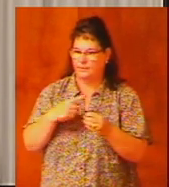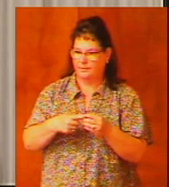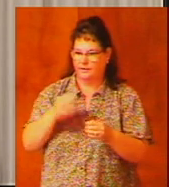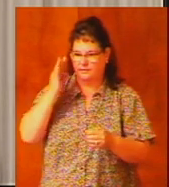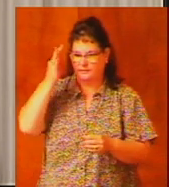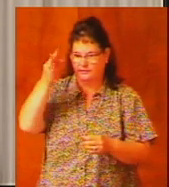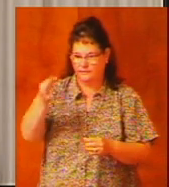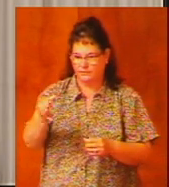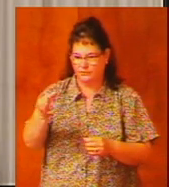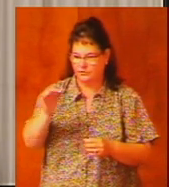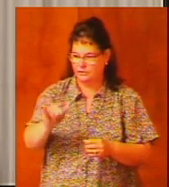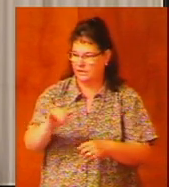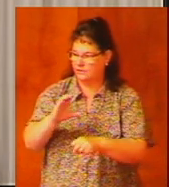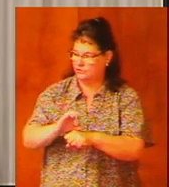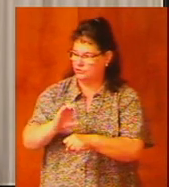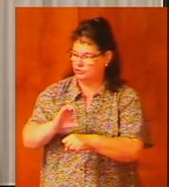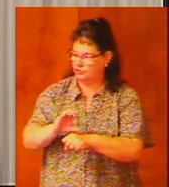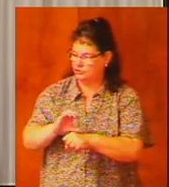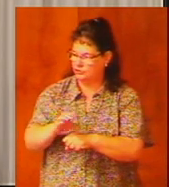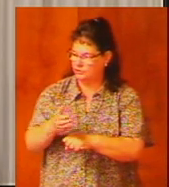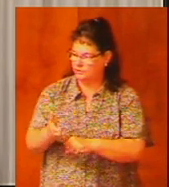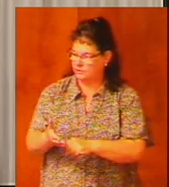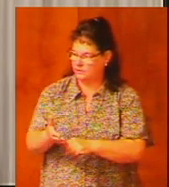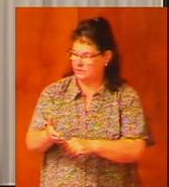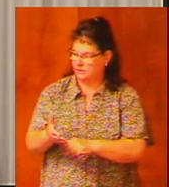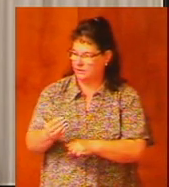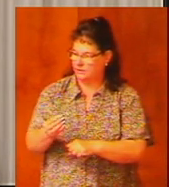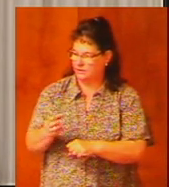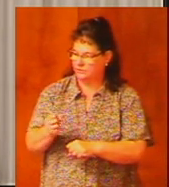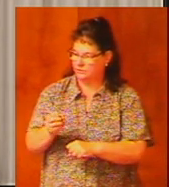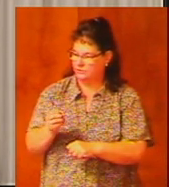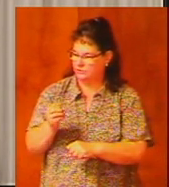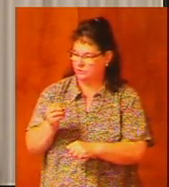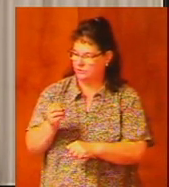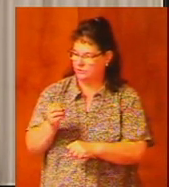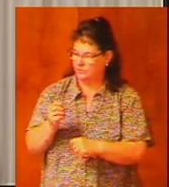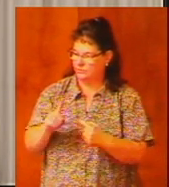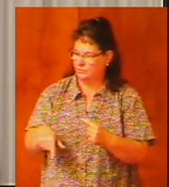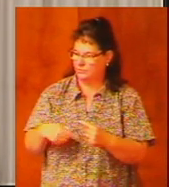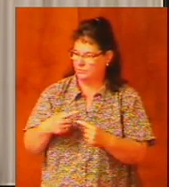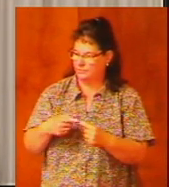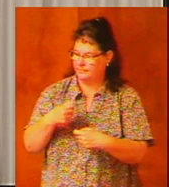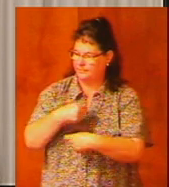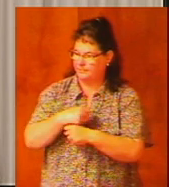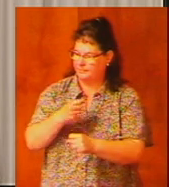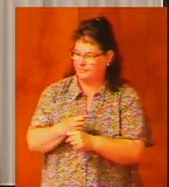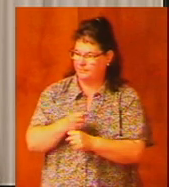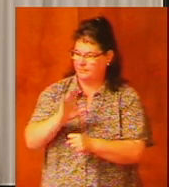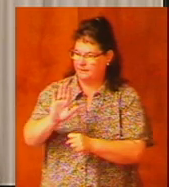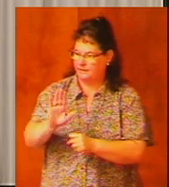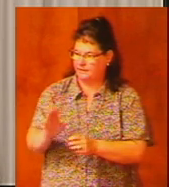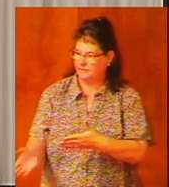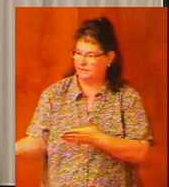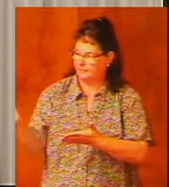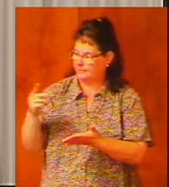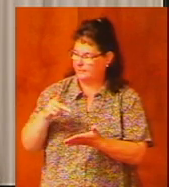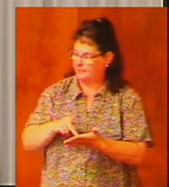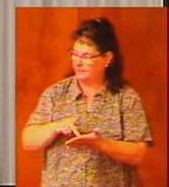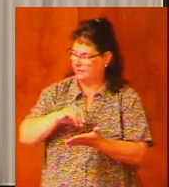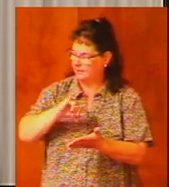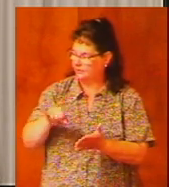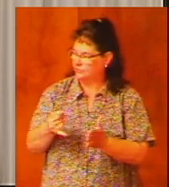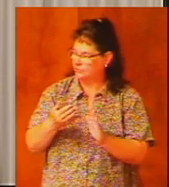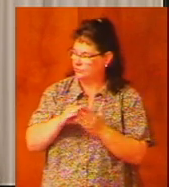future of that church and so as he made his return to Jerusalem